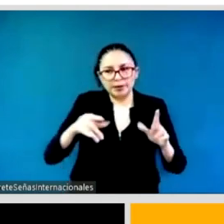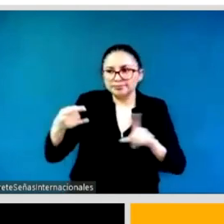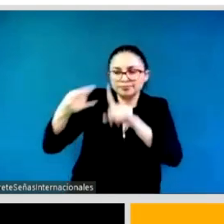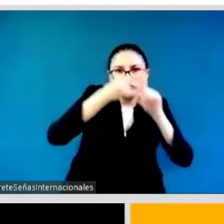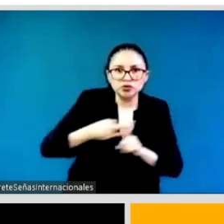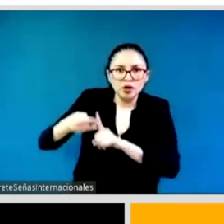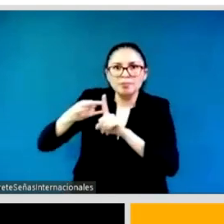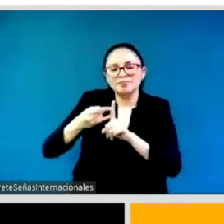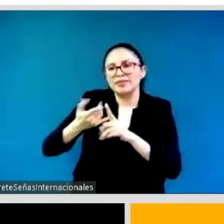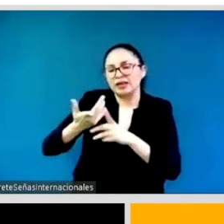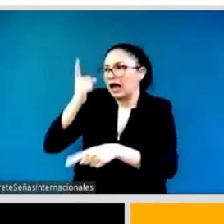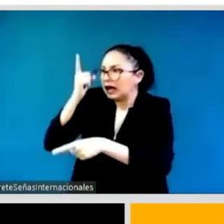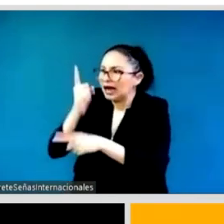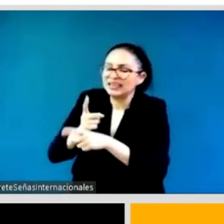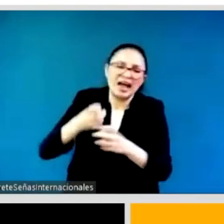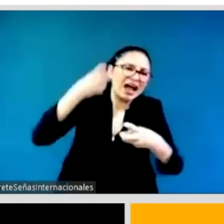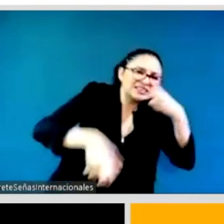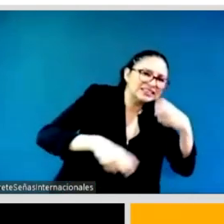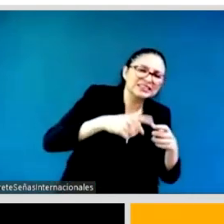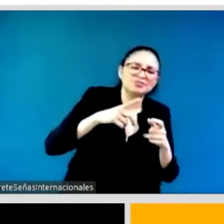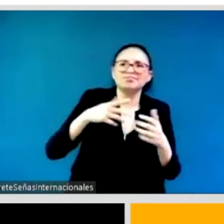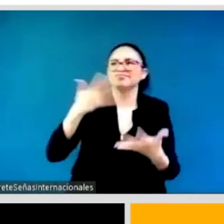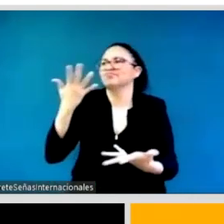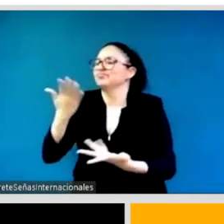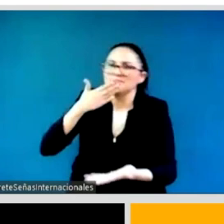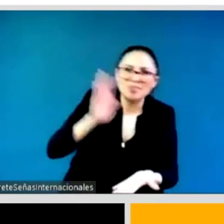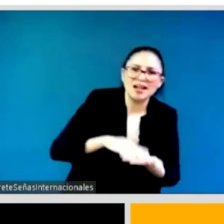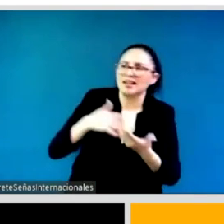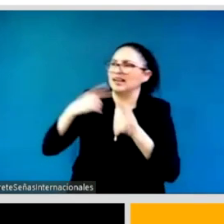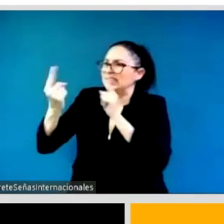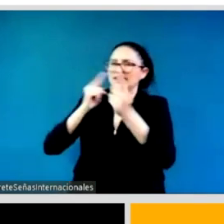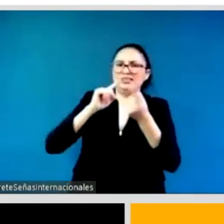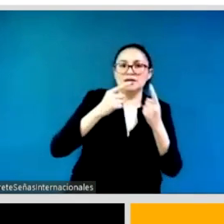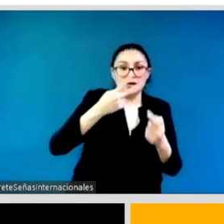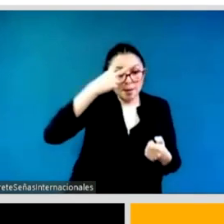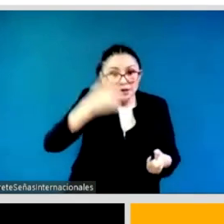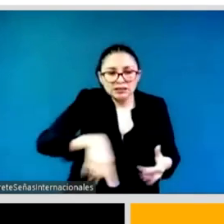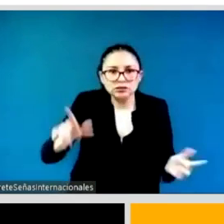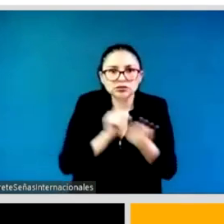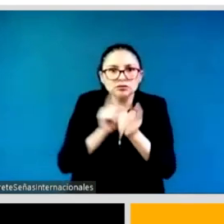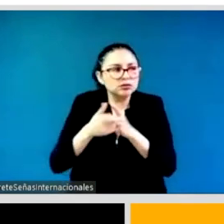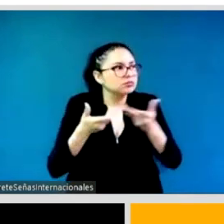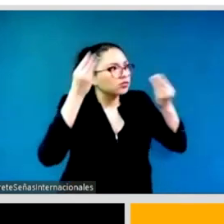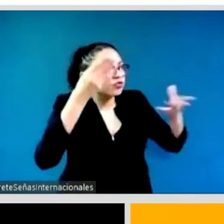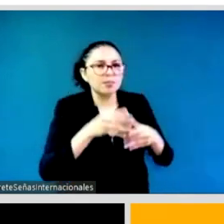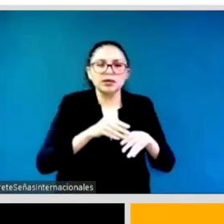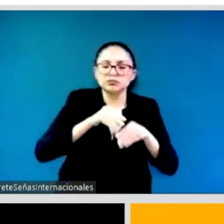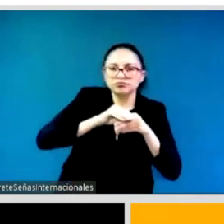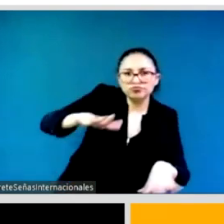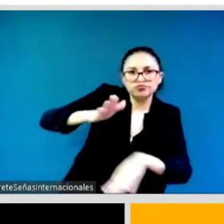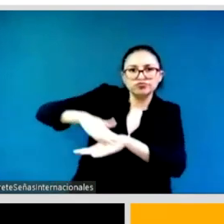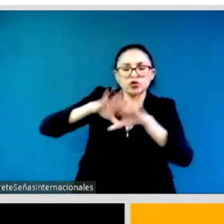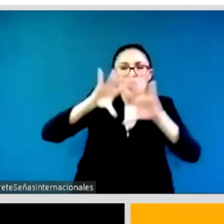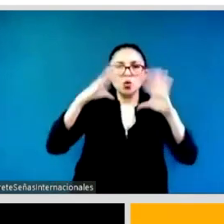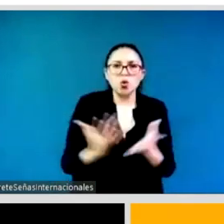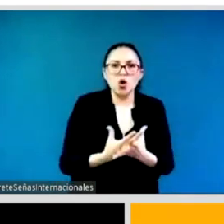many ways and for uplifting feminists in Mexico who have been doing the work for generations and continue